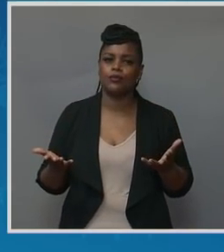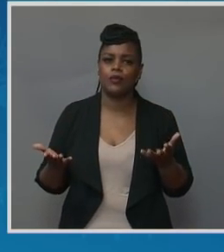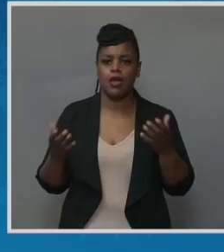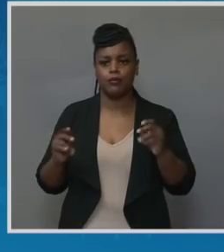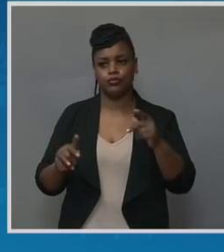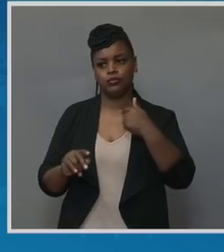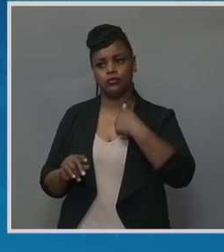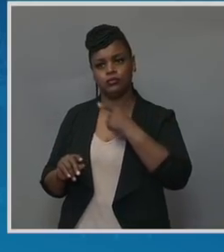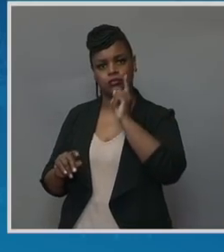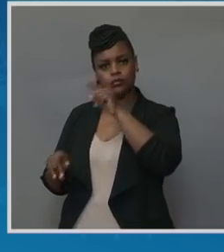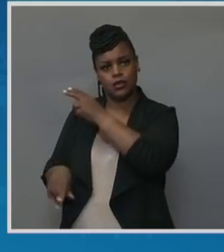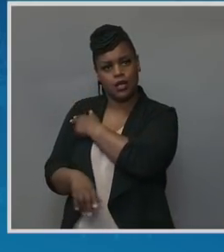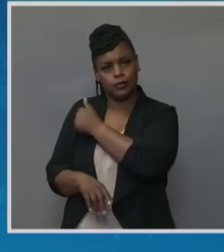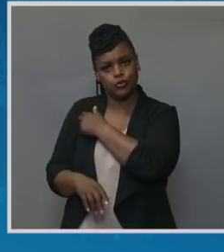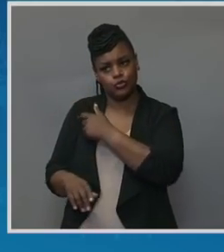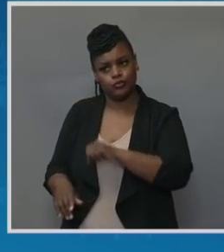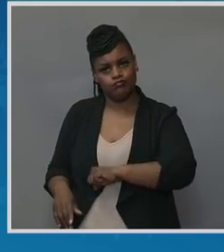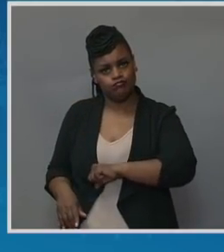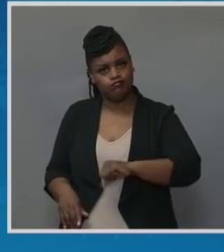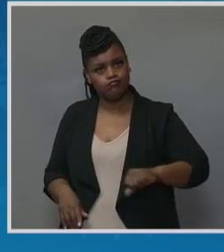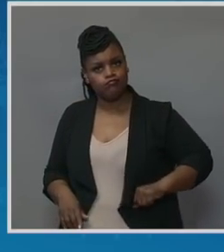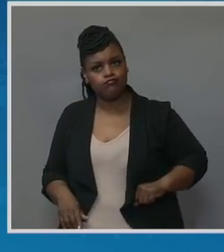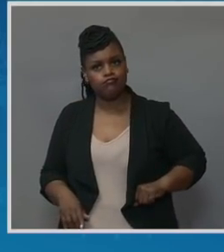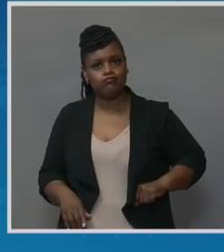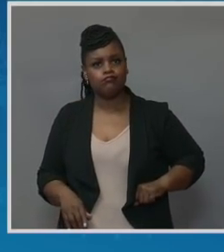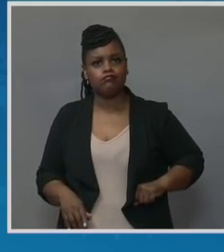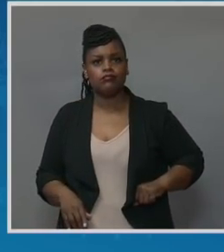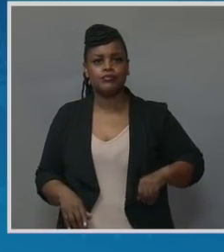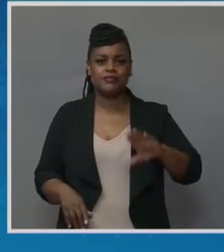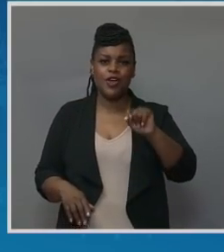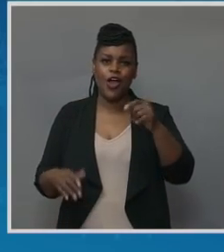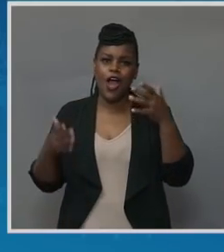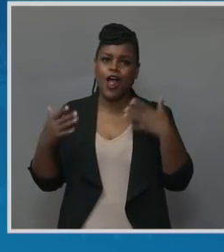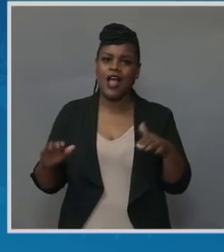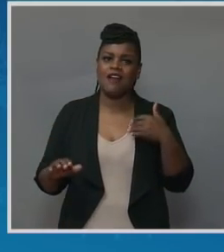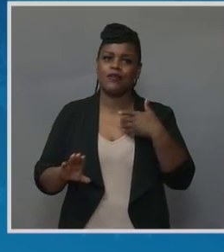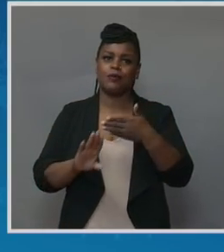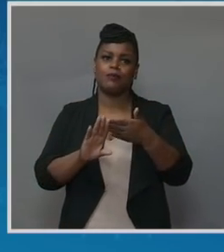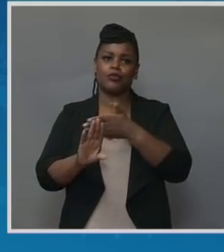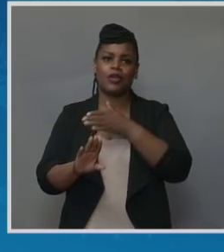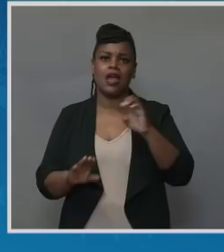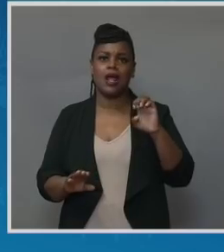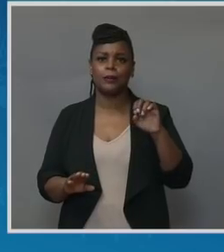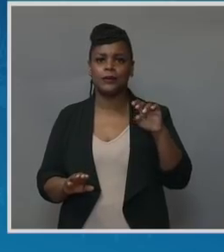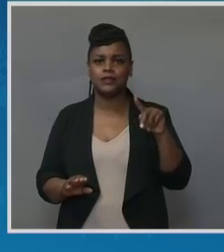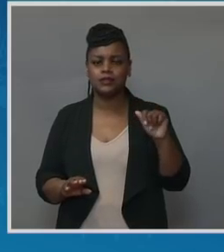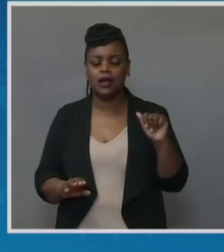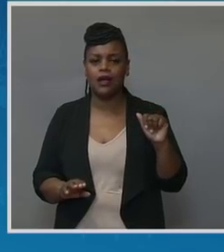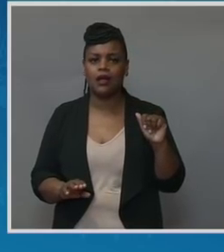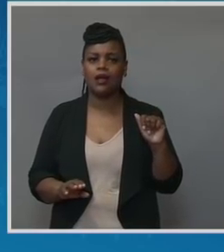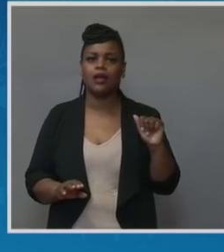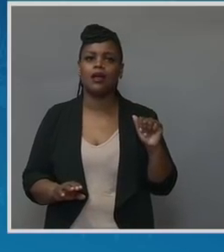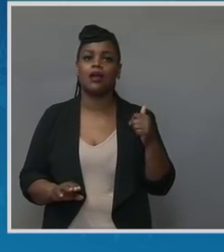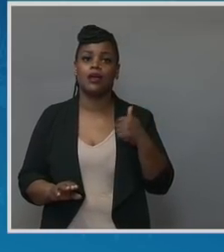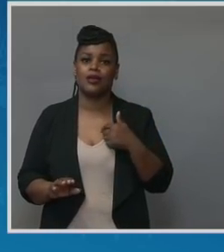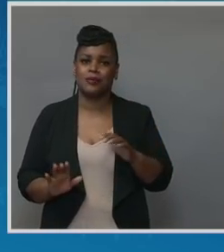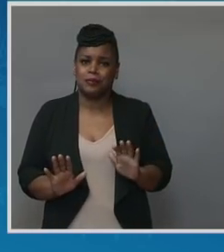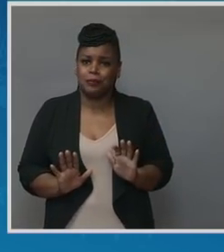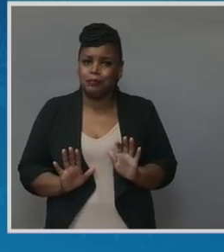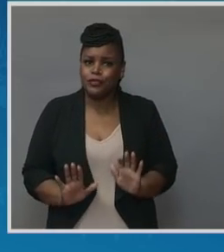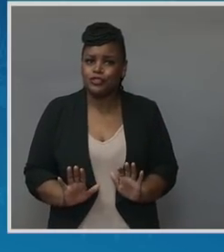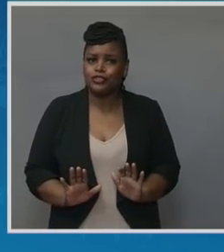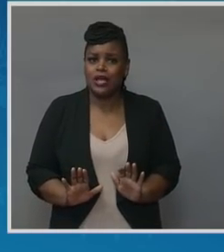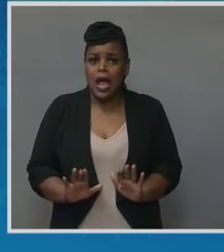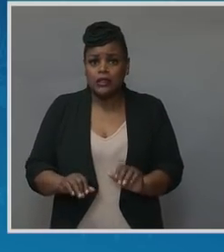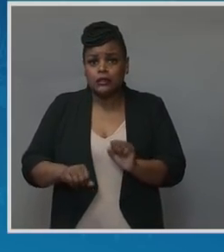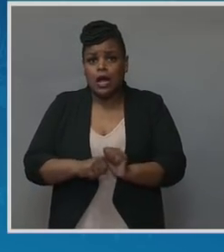building up fluid all over my body. I labored, I pushed, and then the doctors made a decision to complete